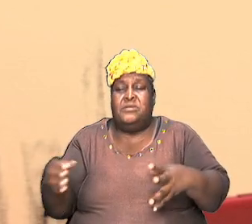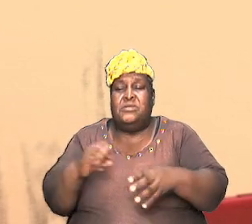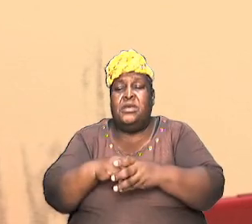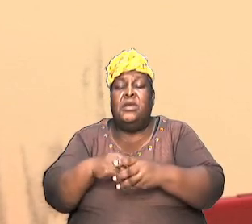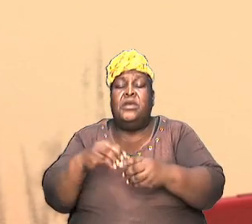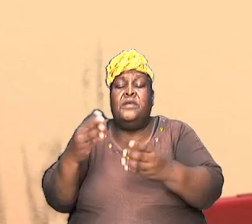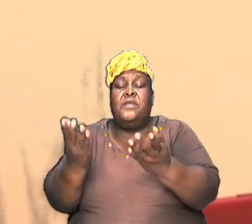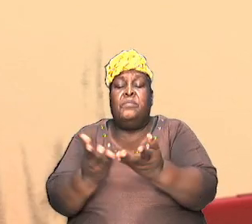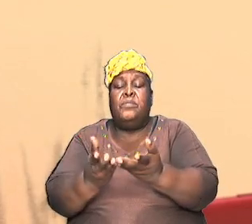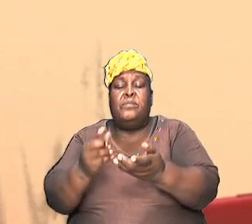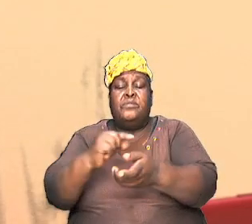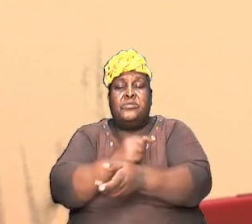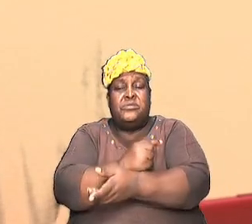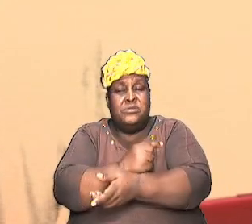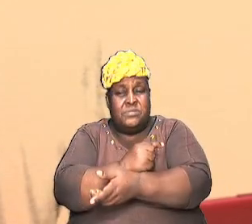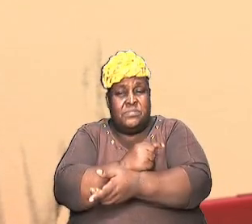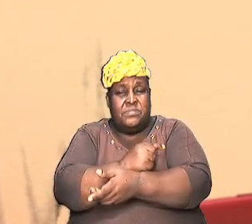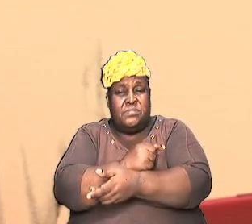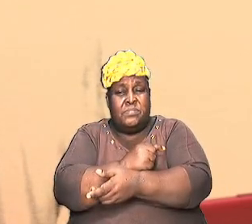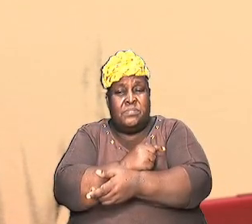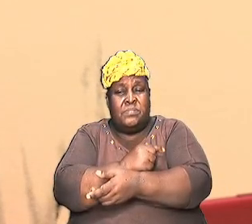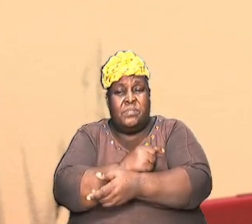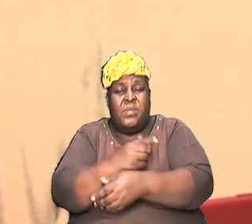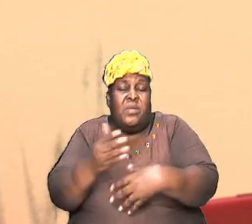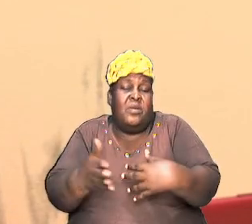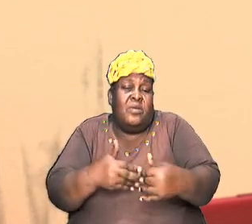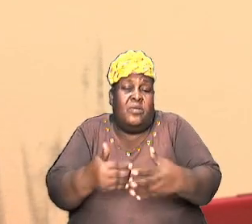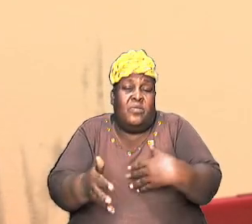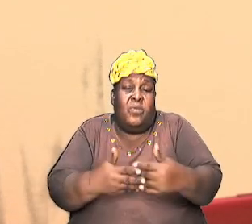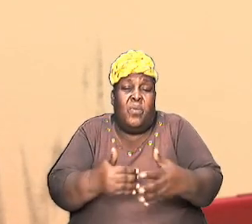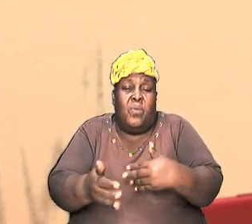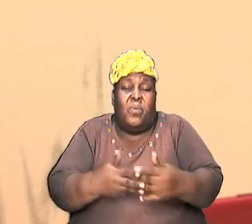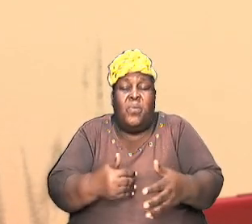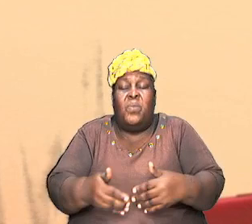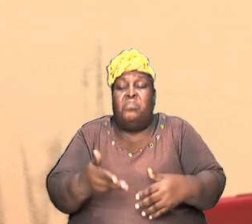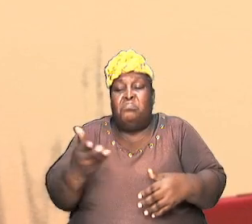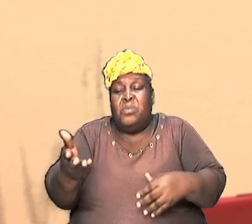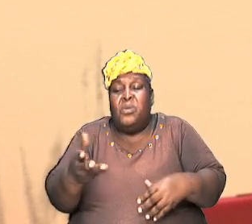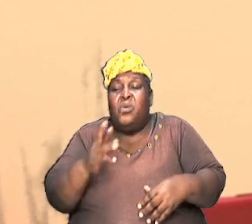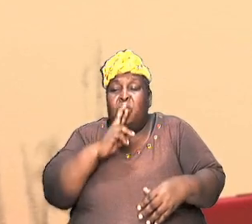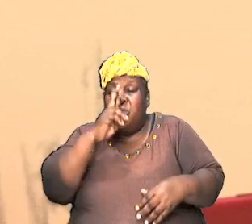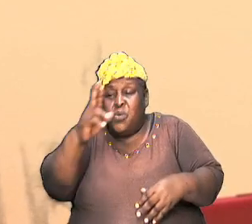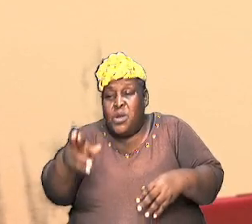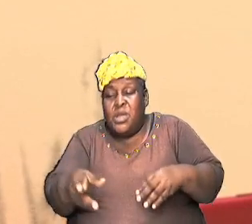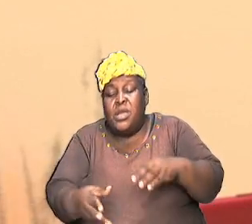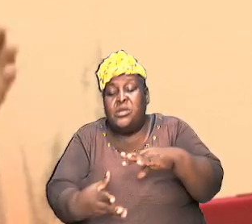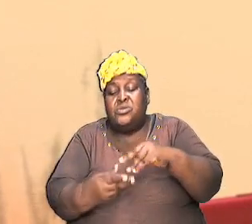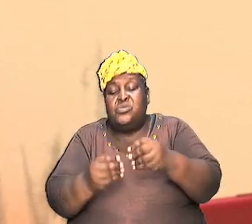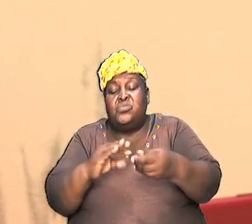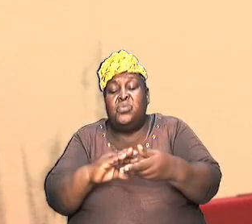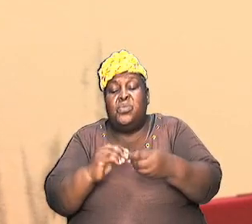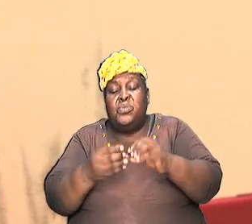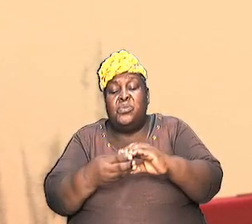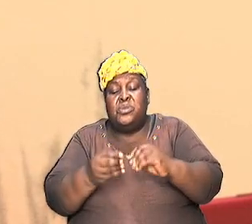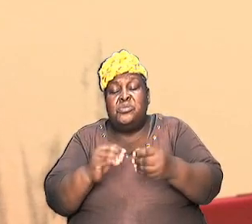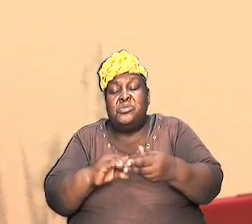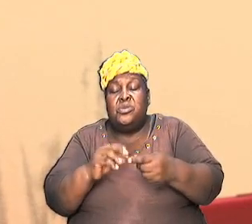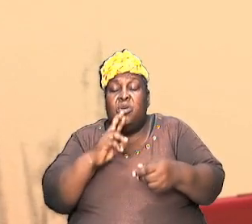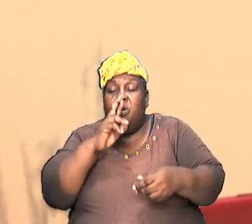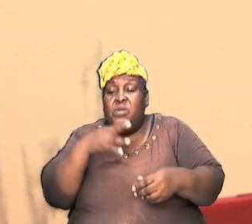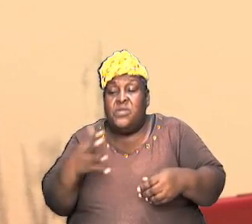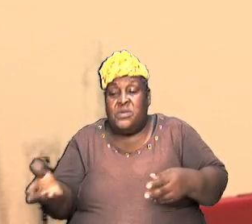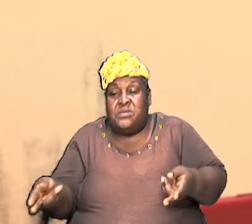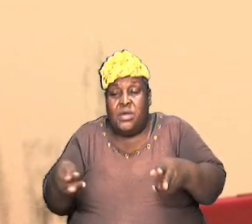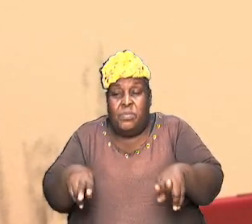of Genesis, though they were literal stories, though they were real events, we have